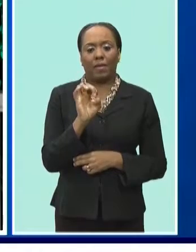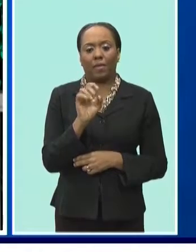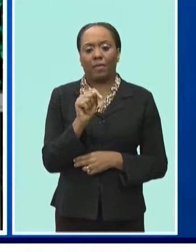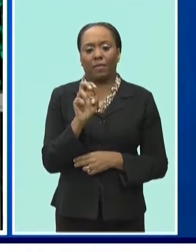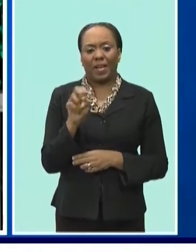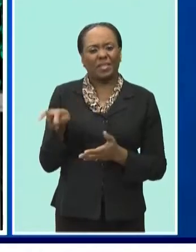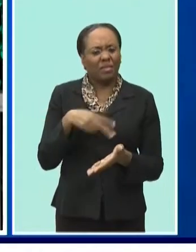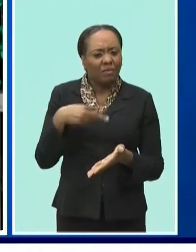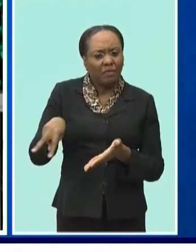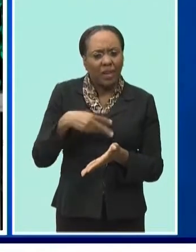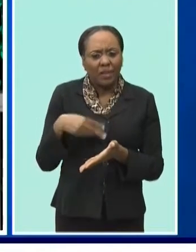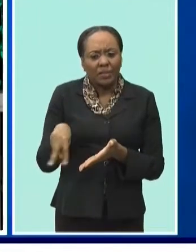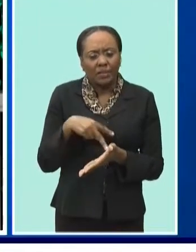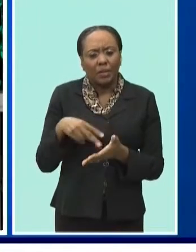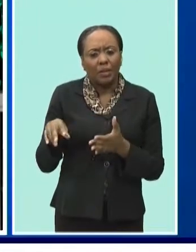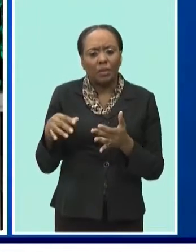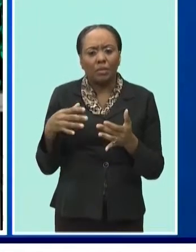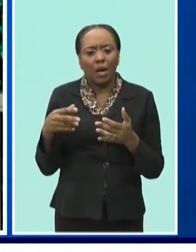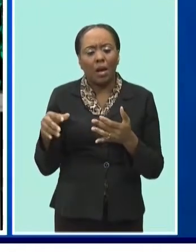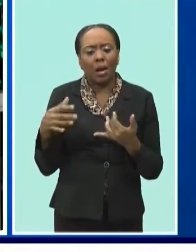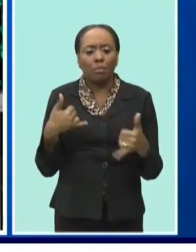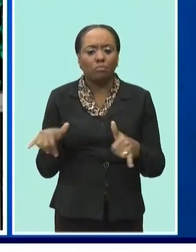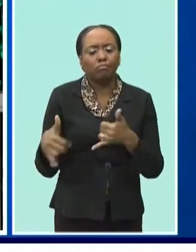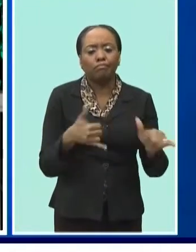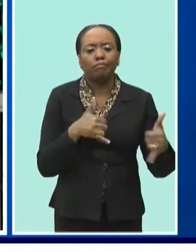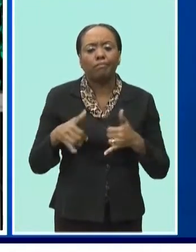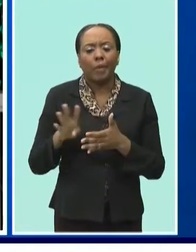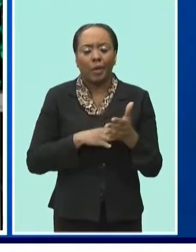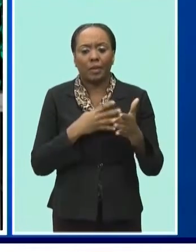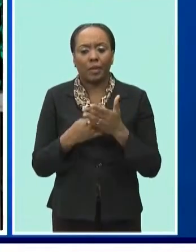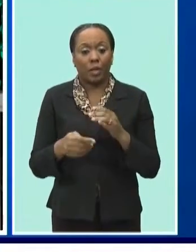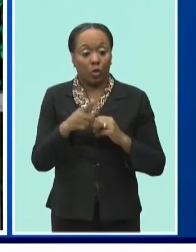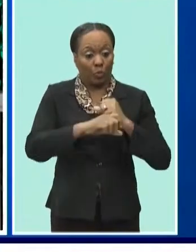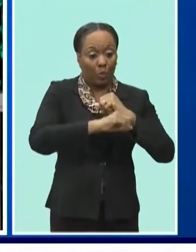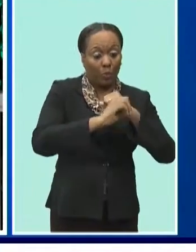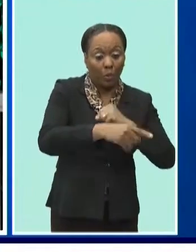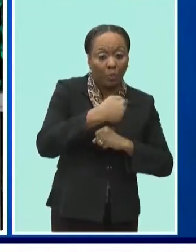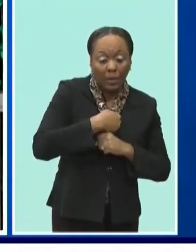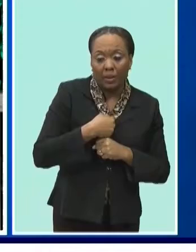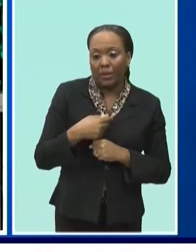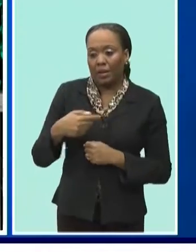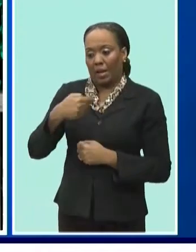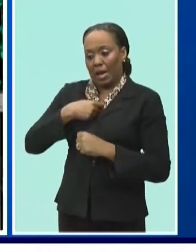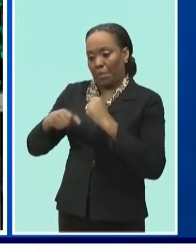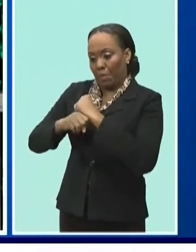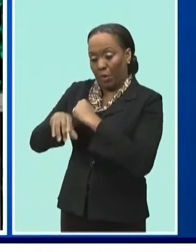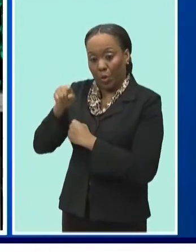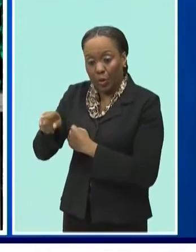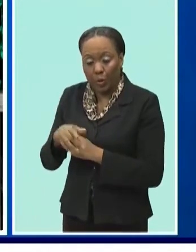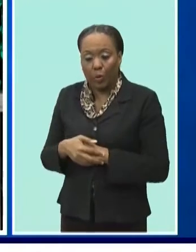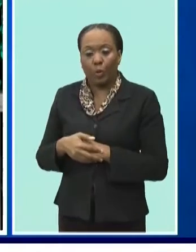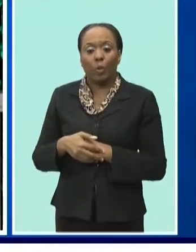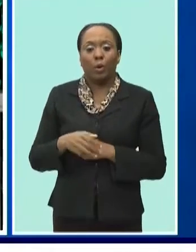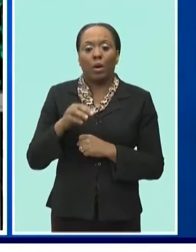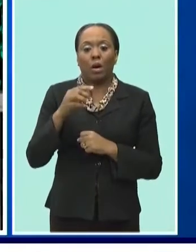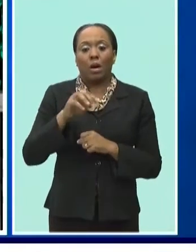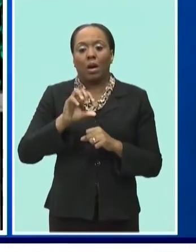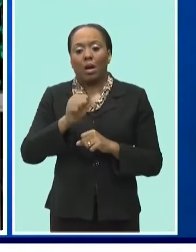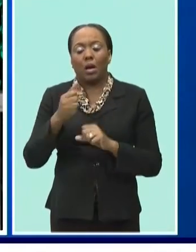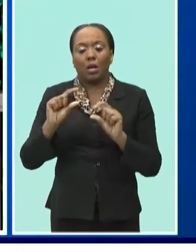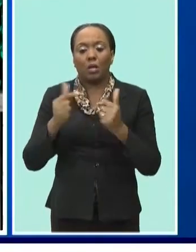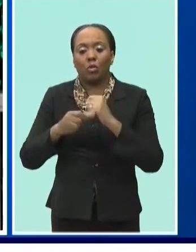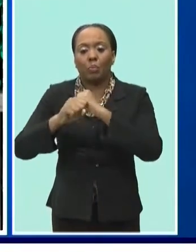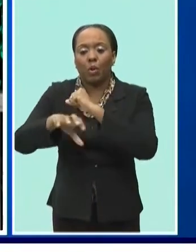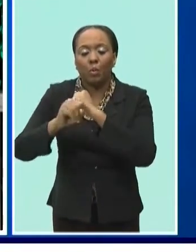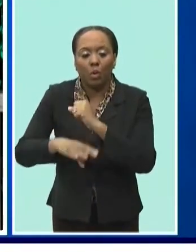simple. I promote your events, you promote my events, you promote Tipsy, Mimosa promotes Tipsy, So